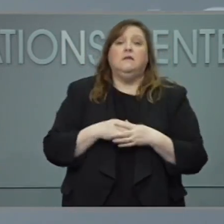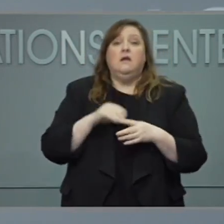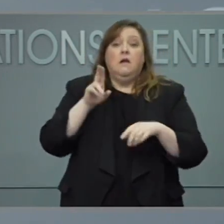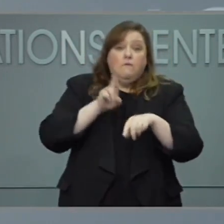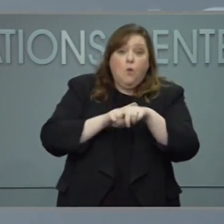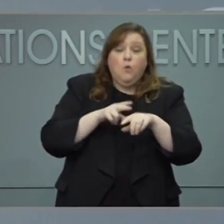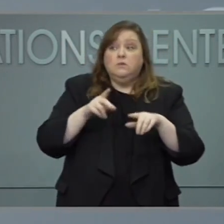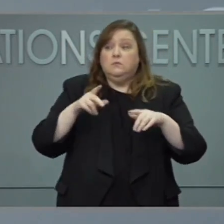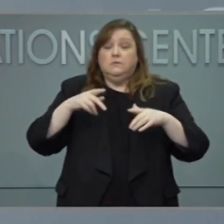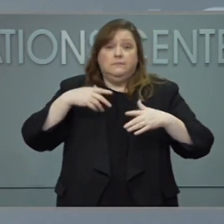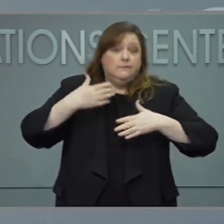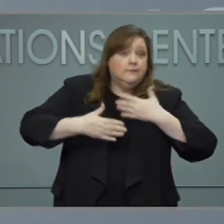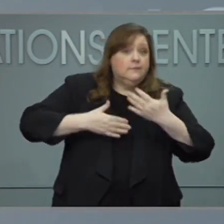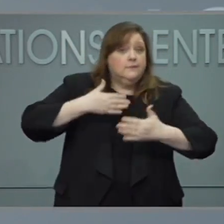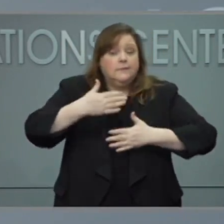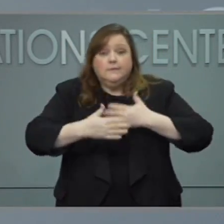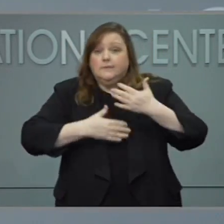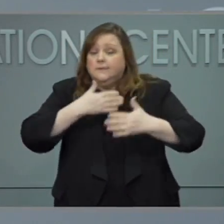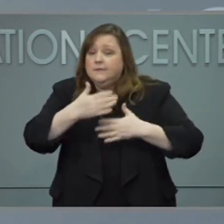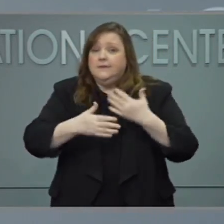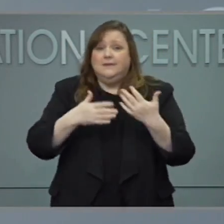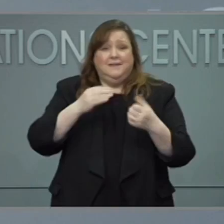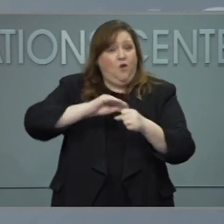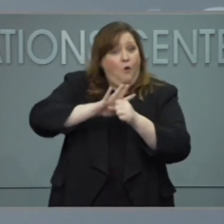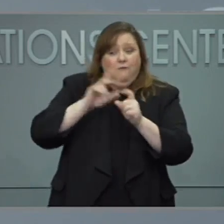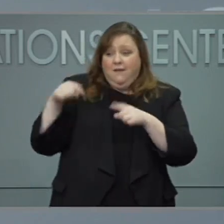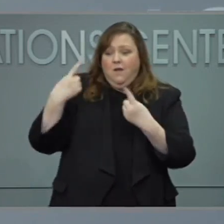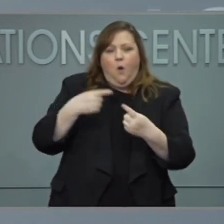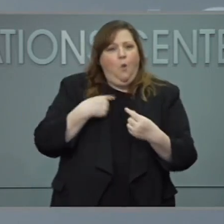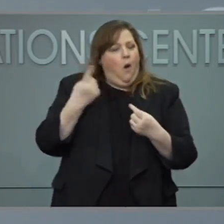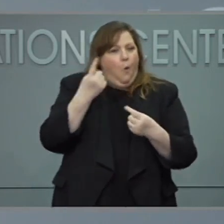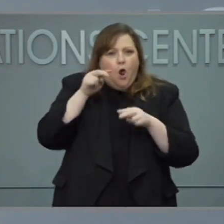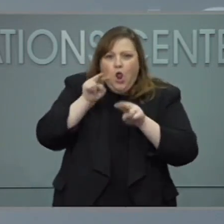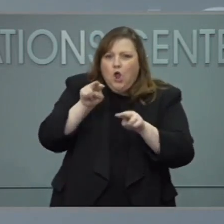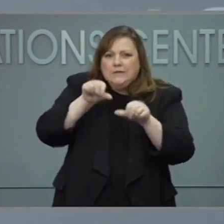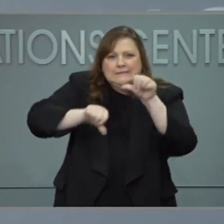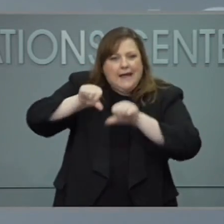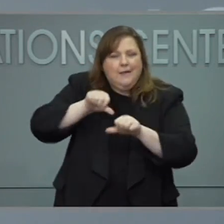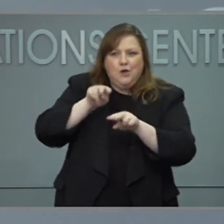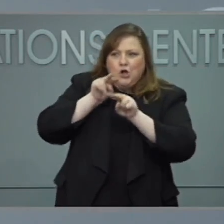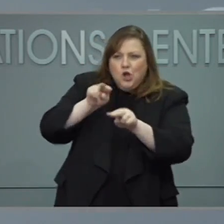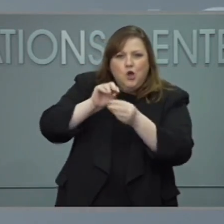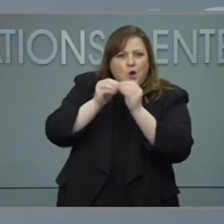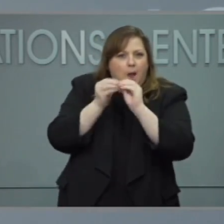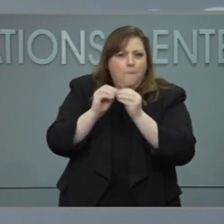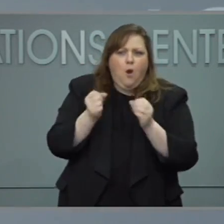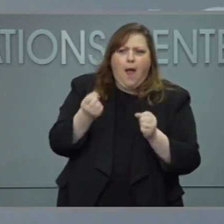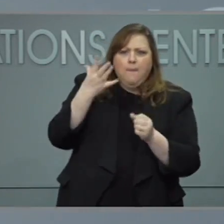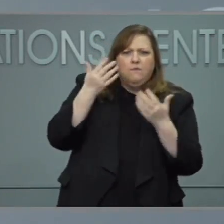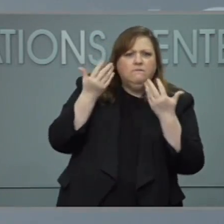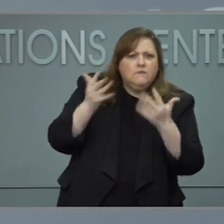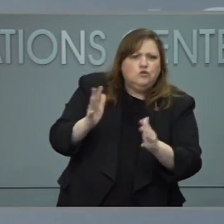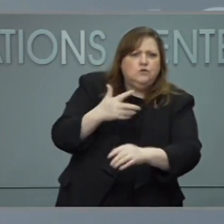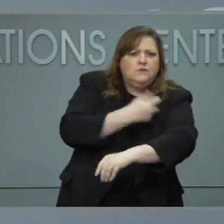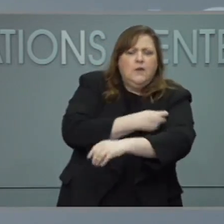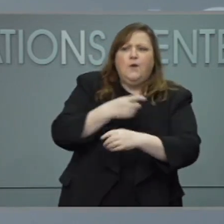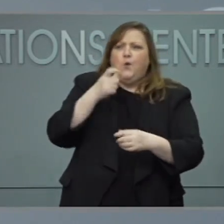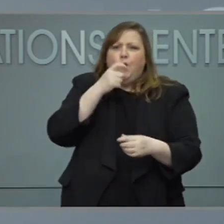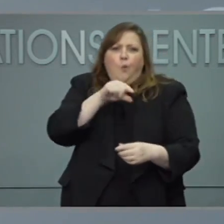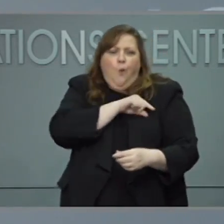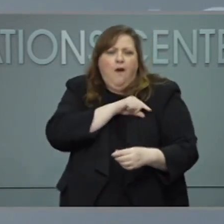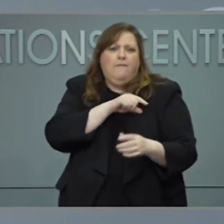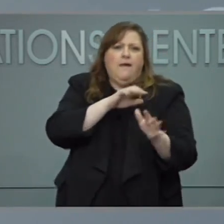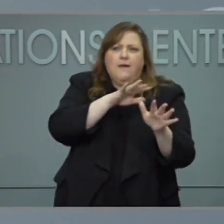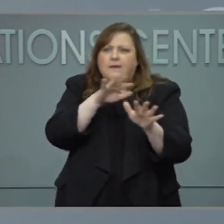entire pandemic, we will look at our trends, look at our metrics, how many folks are getting vaccines, who is eligible for those, and what is